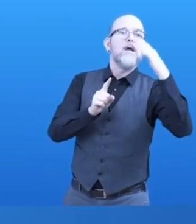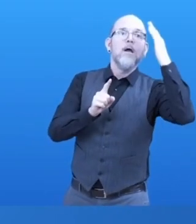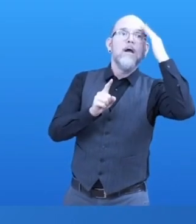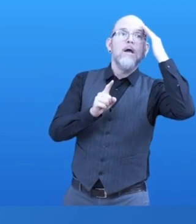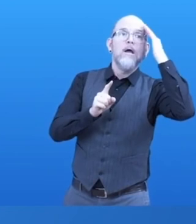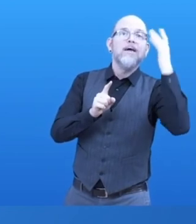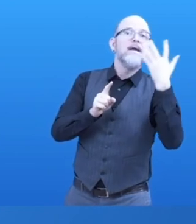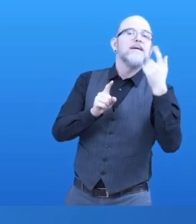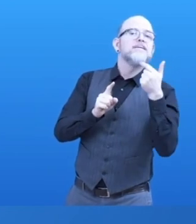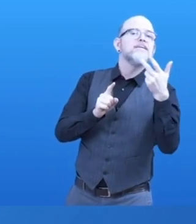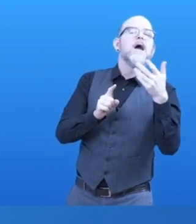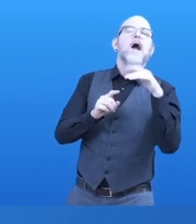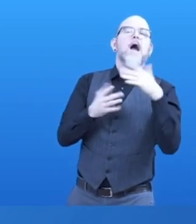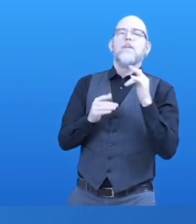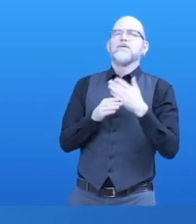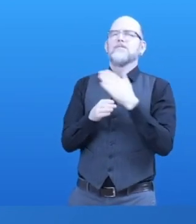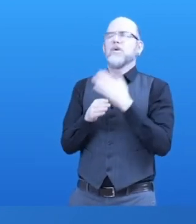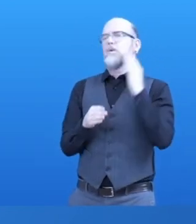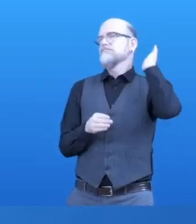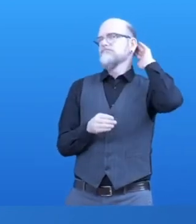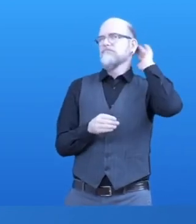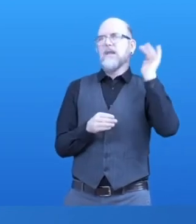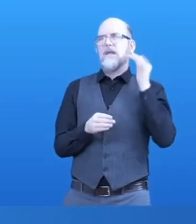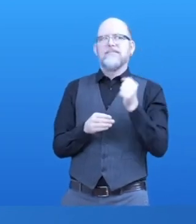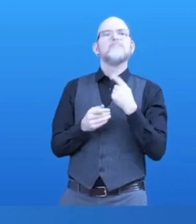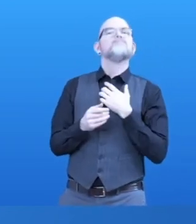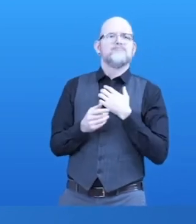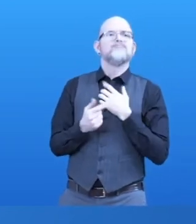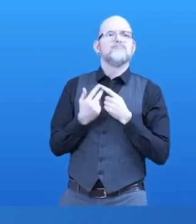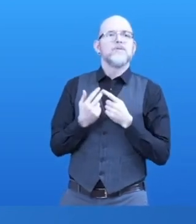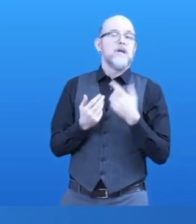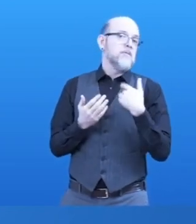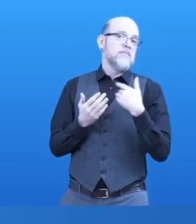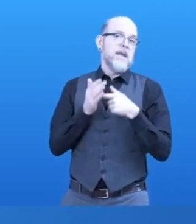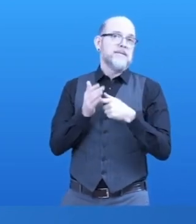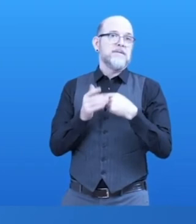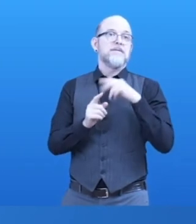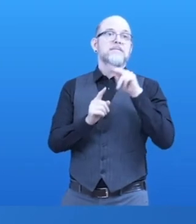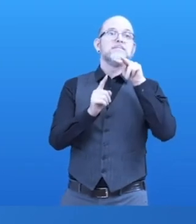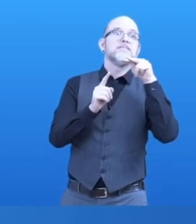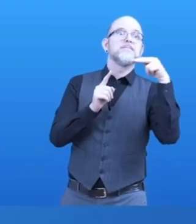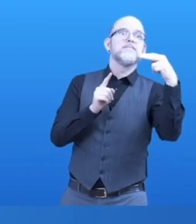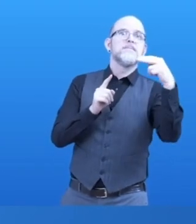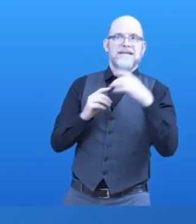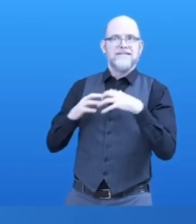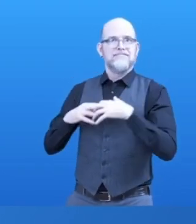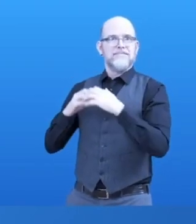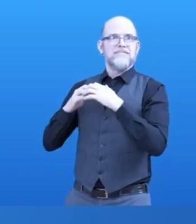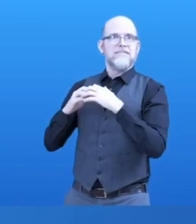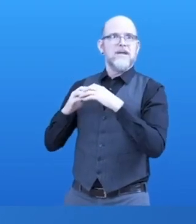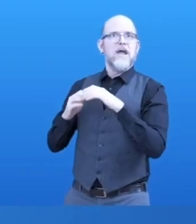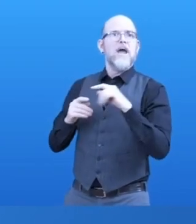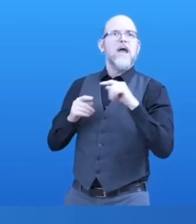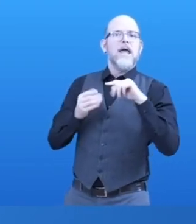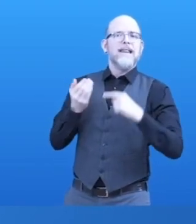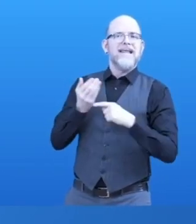In working with a number of startups and developers and vendors of assistive technology, being able to identify eight